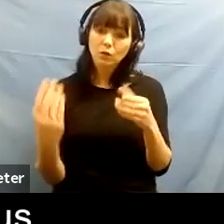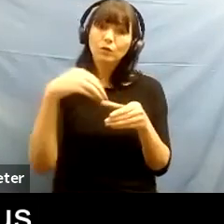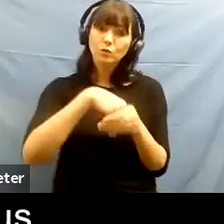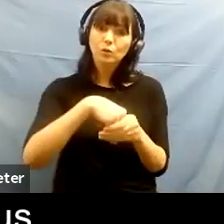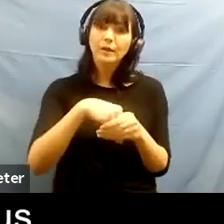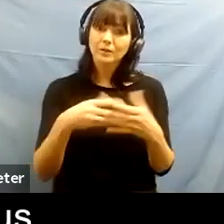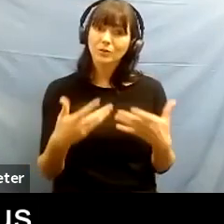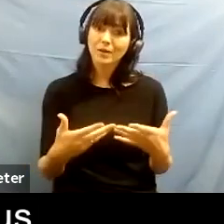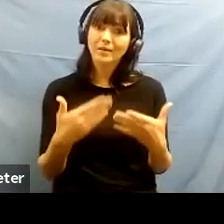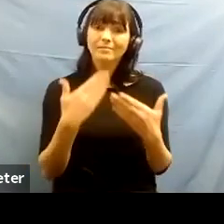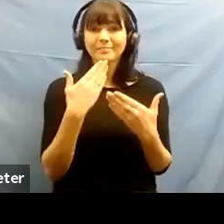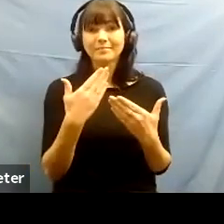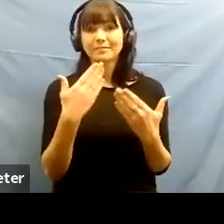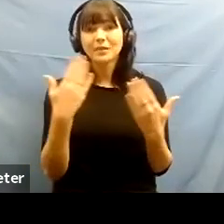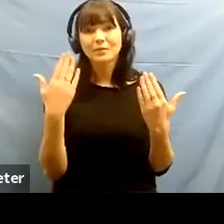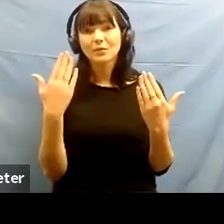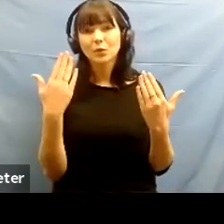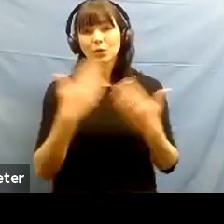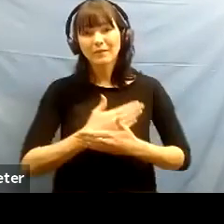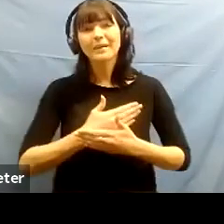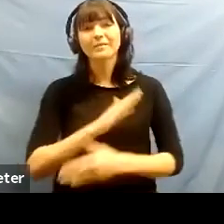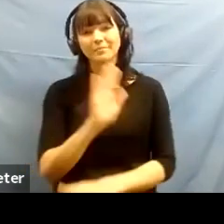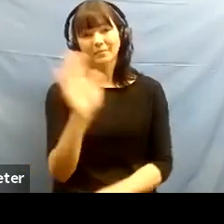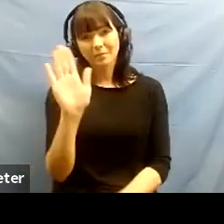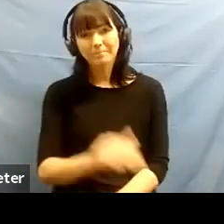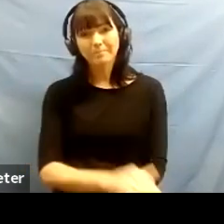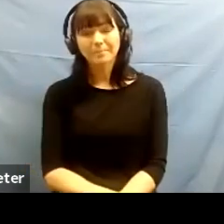good night thank you everybody thank you